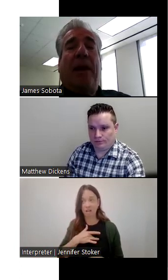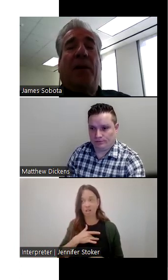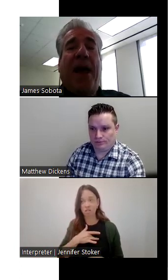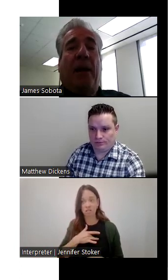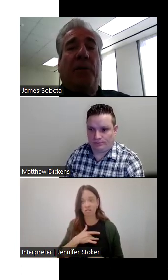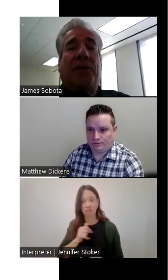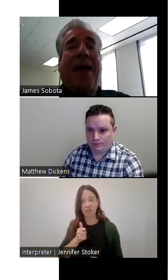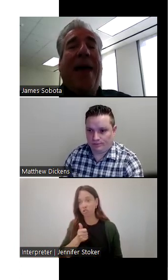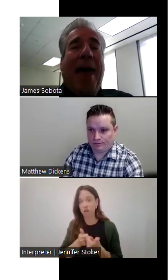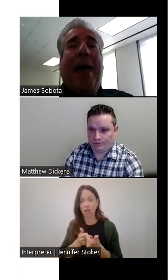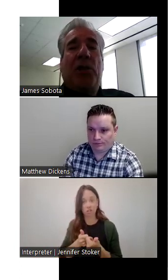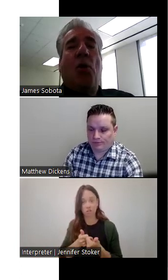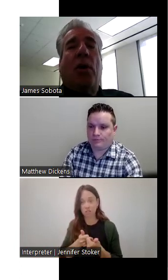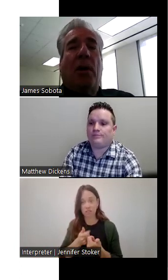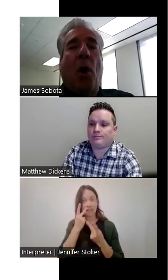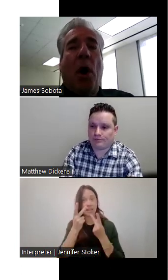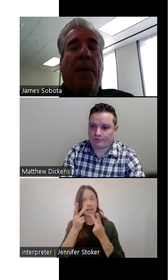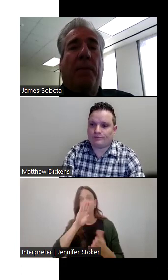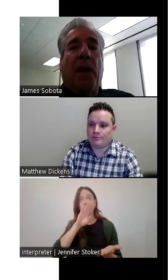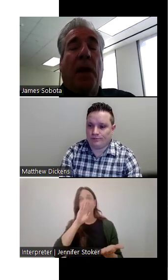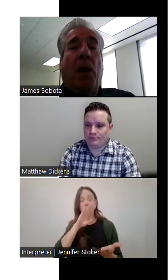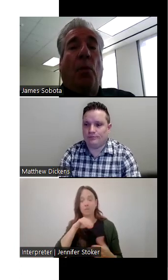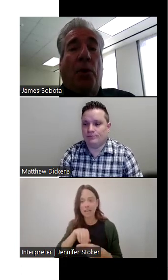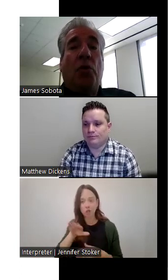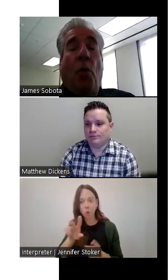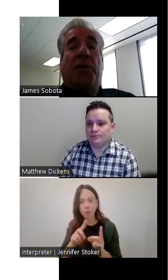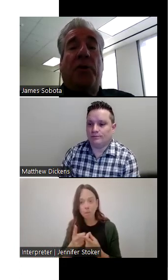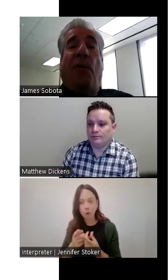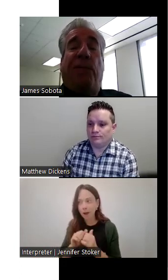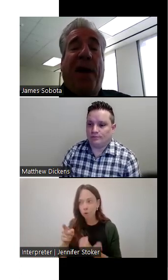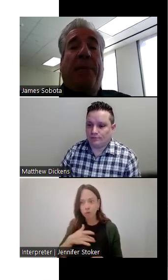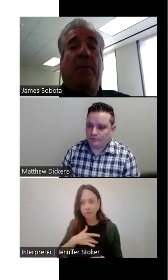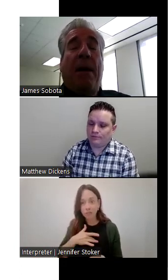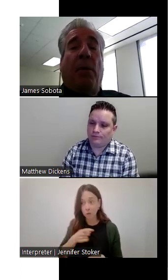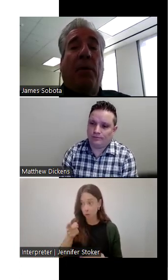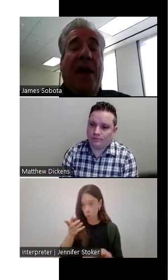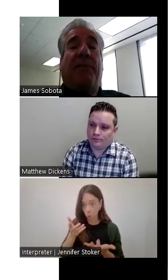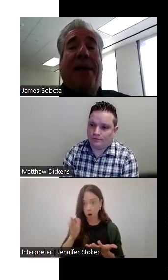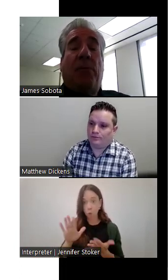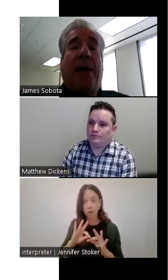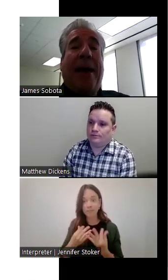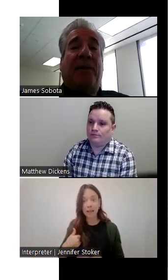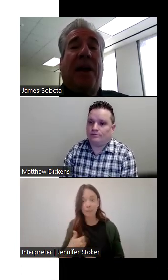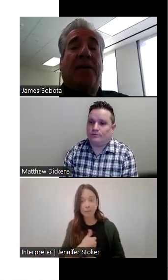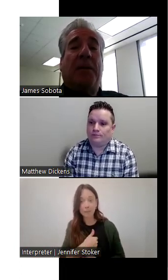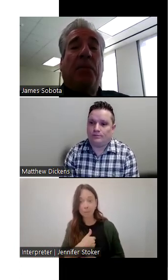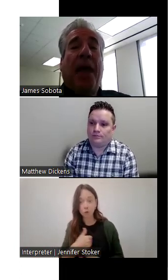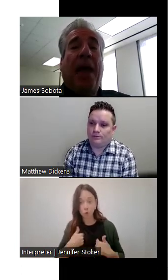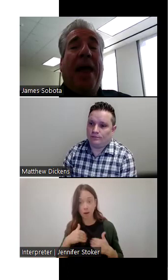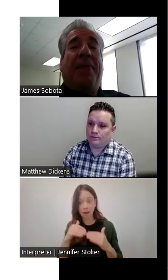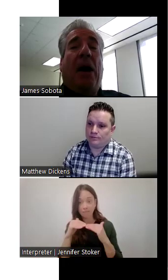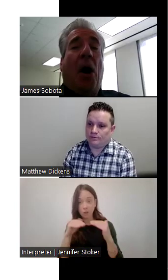they ran into challenges at your department. Would you want your own family member to have equal access